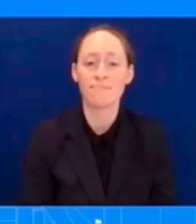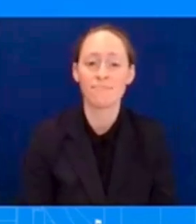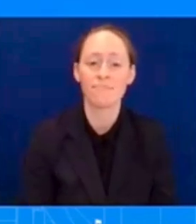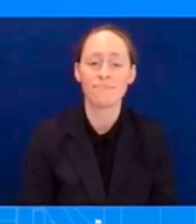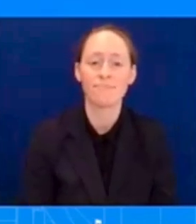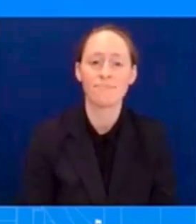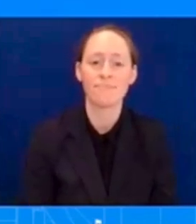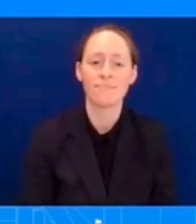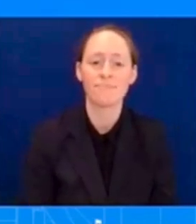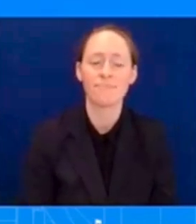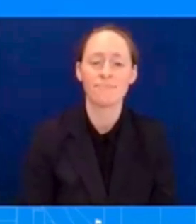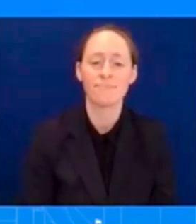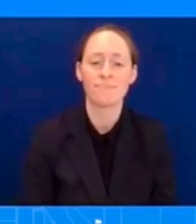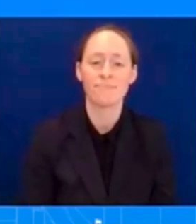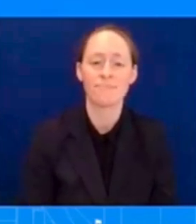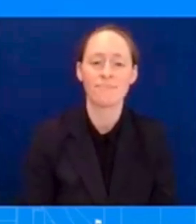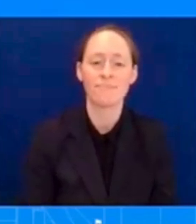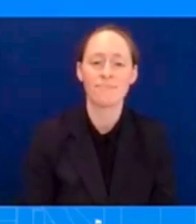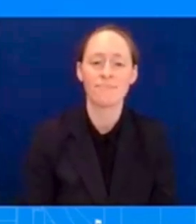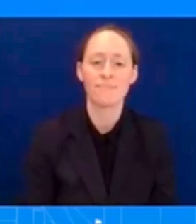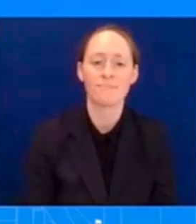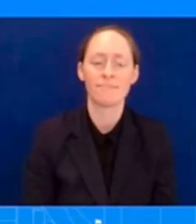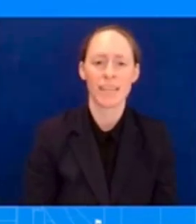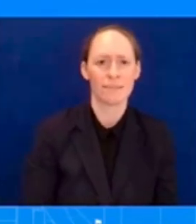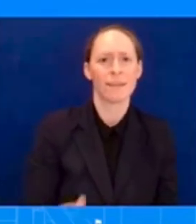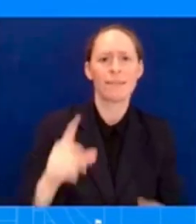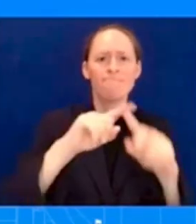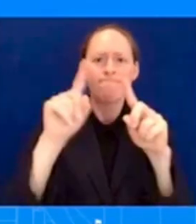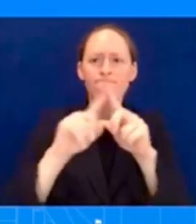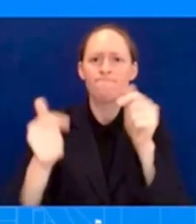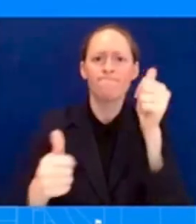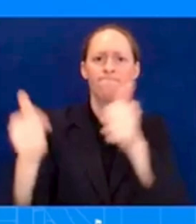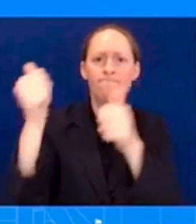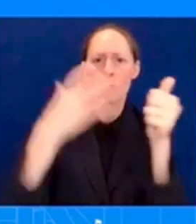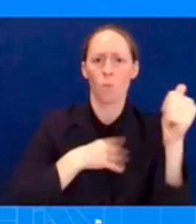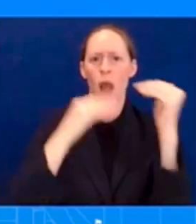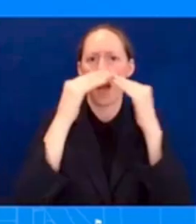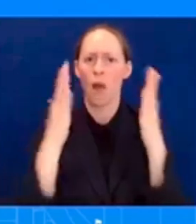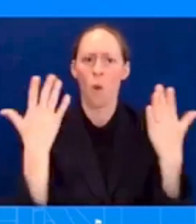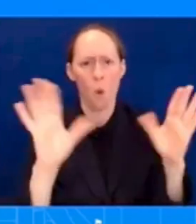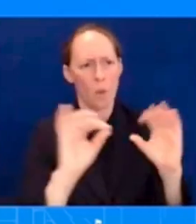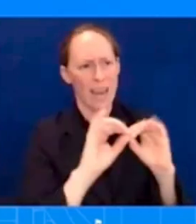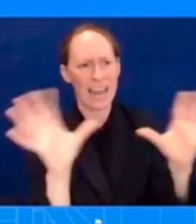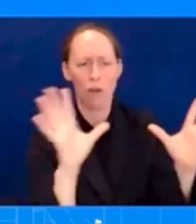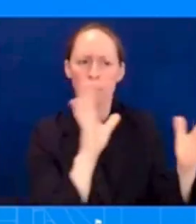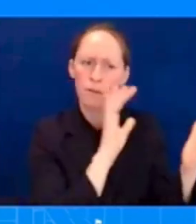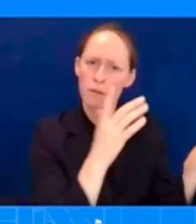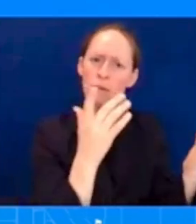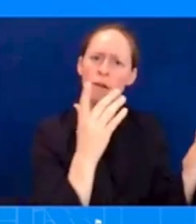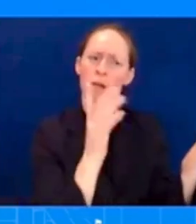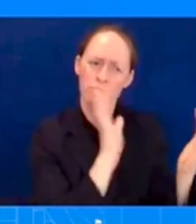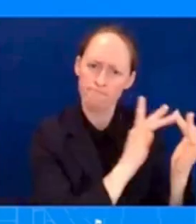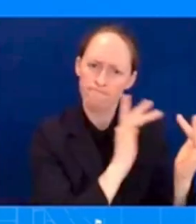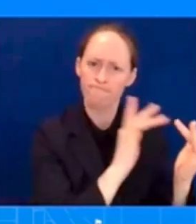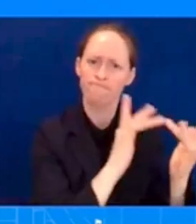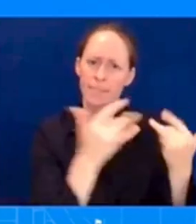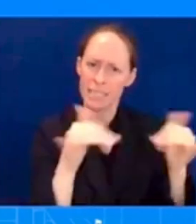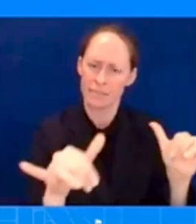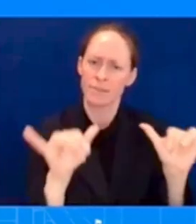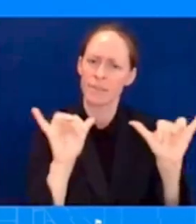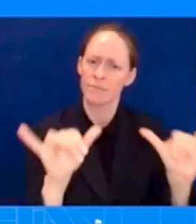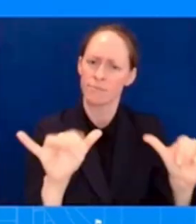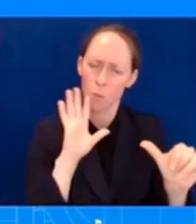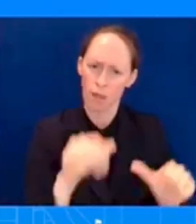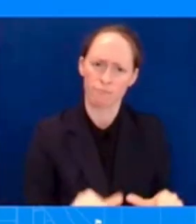months, is the responsible way to manage our competition. Diplomacy is the way that he believes is the best way to lead forward, especially as we're talking about our